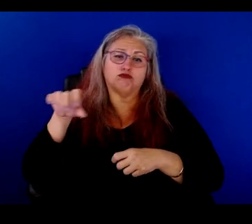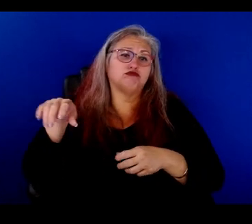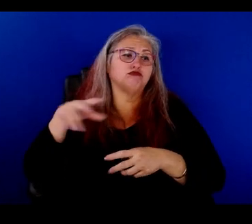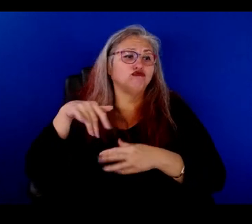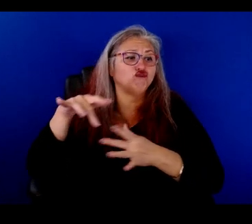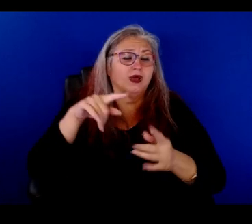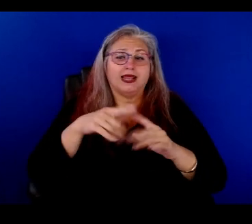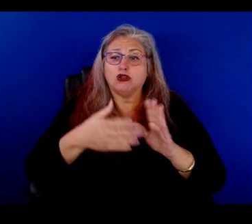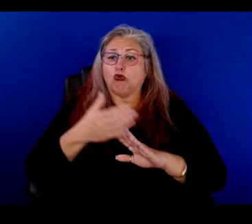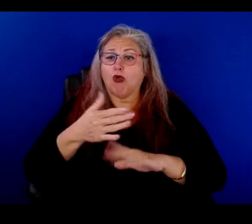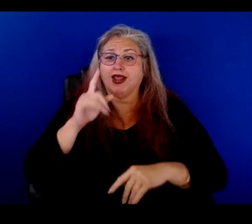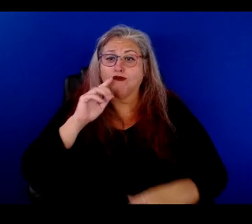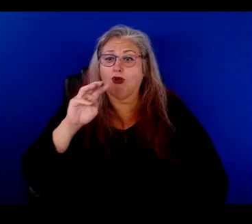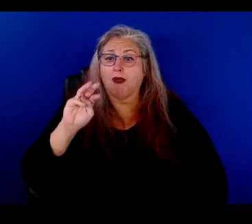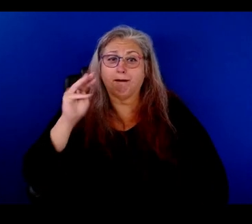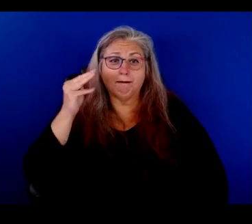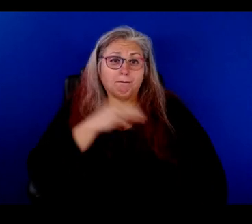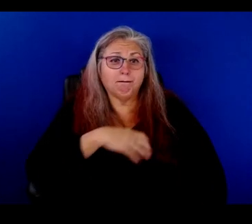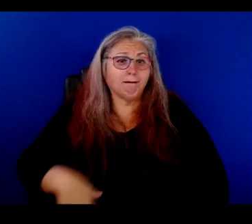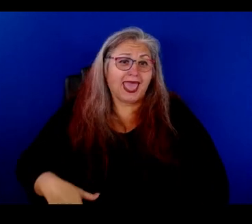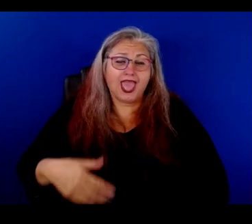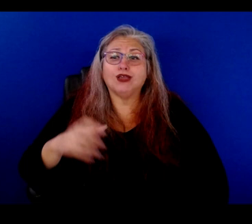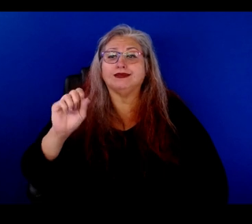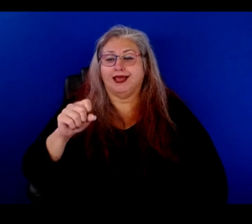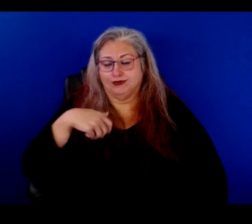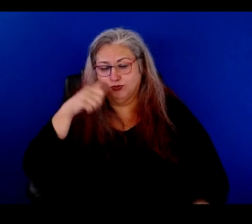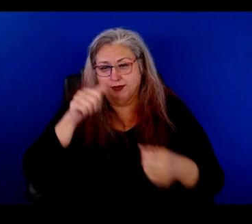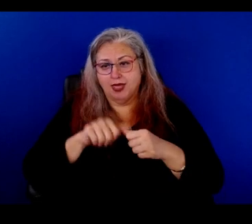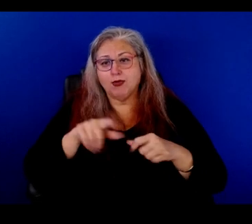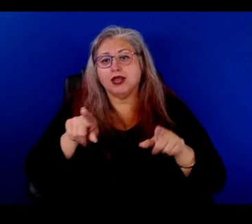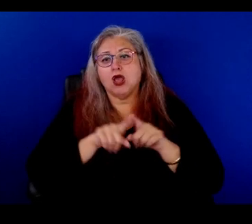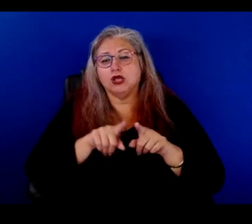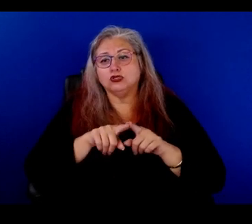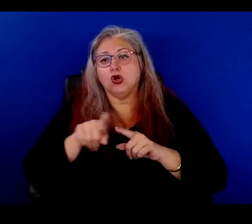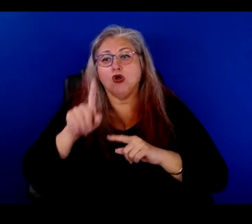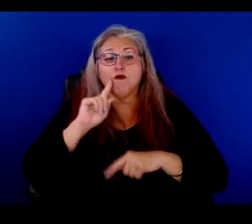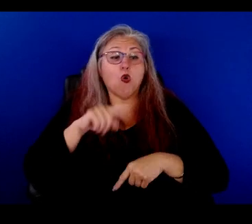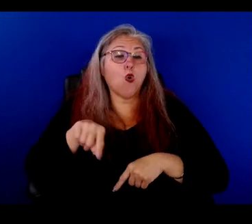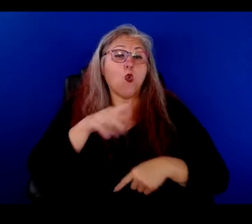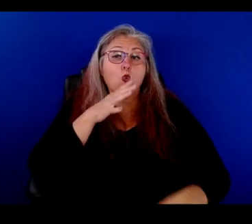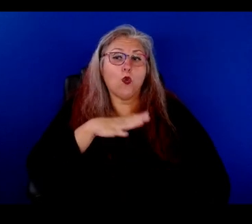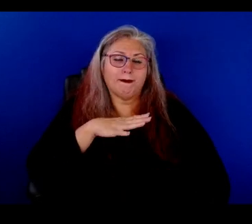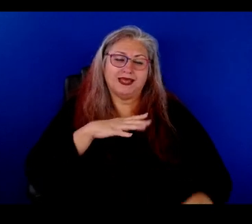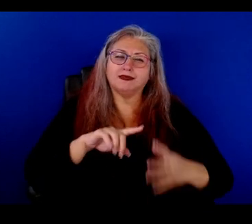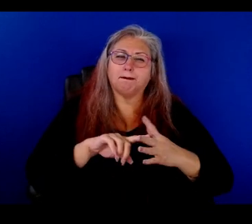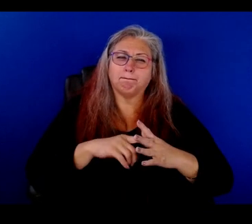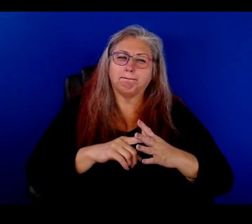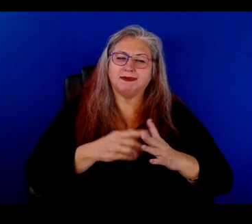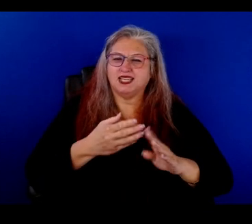running for mayor. Yeah. Yeah. We remember that. Yeah. Also for, uh, for women early on,